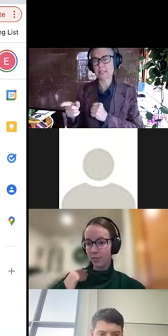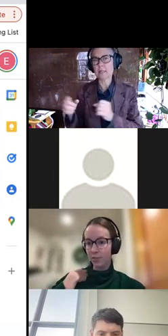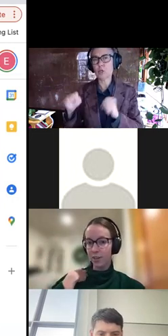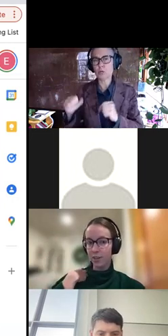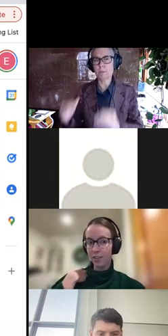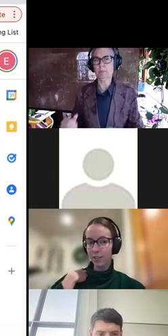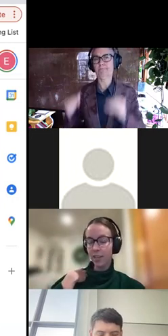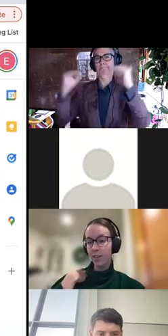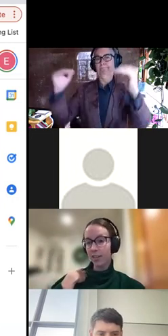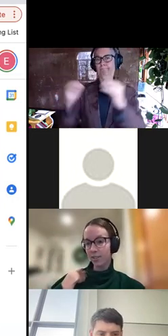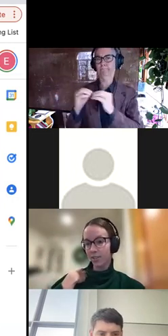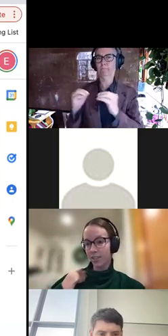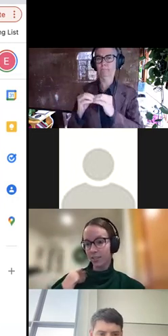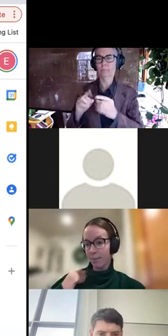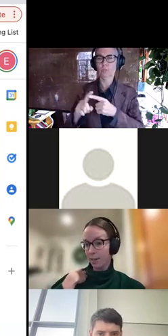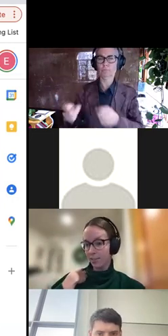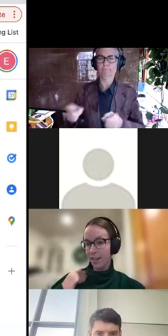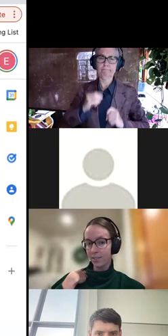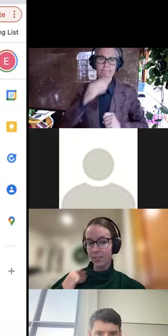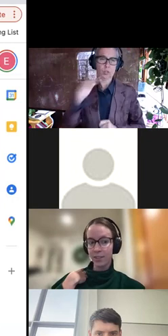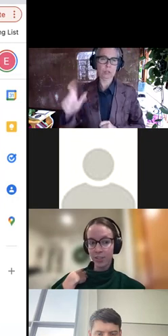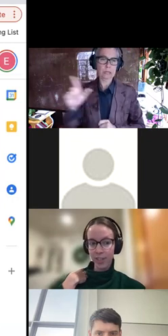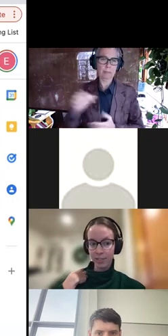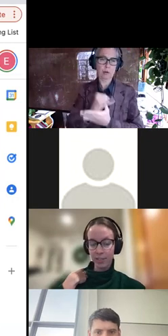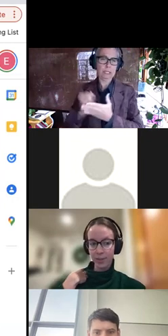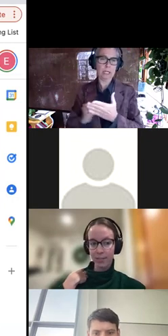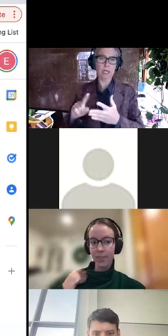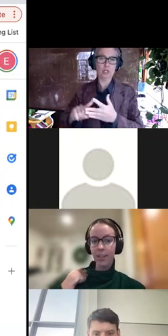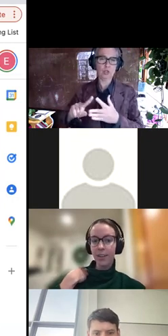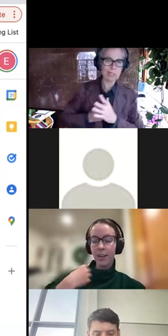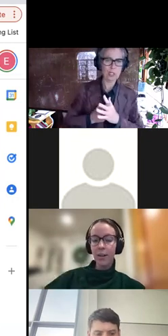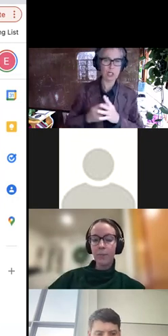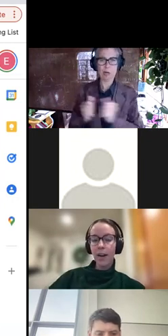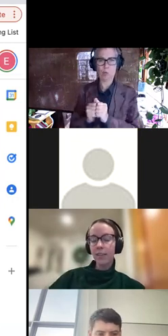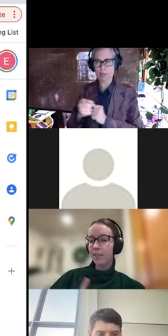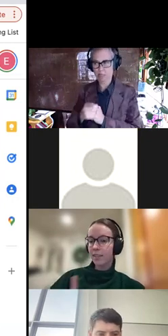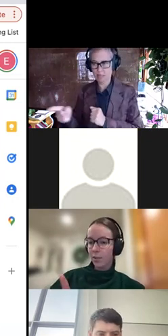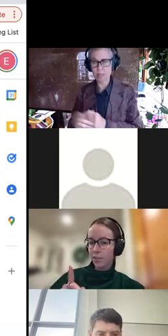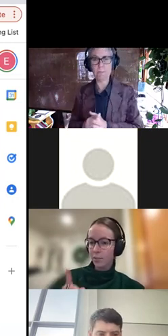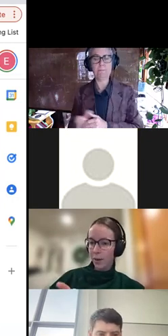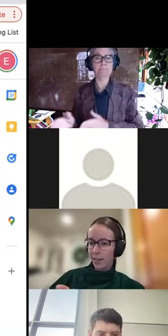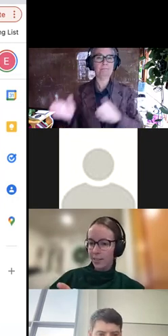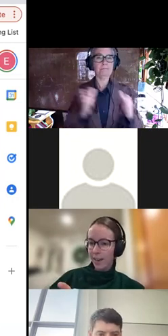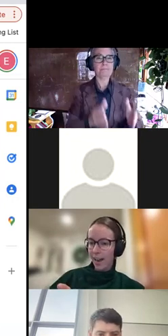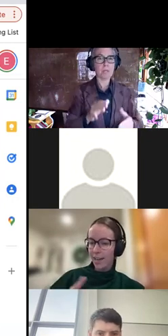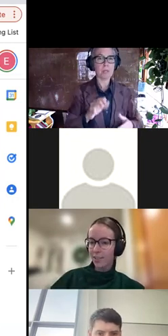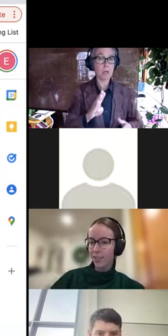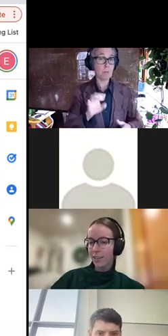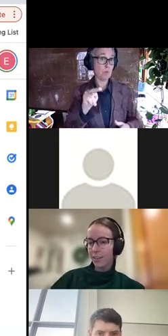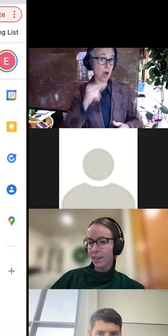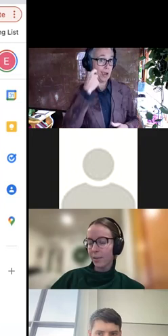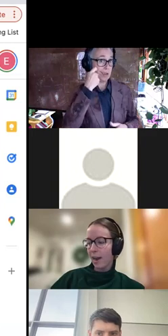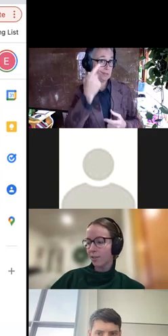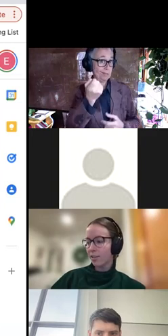more advanced for giving us good library designs to initiate things with. Um, I think this question Brian had